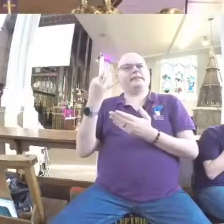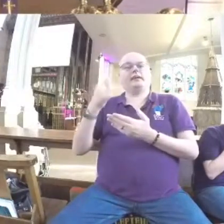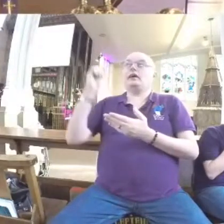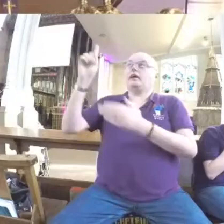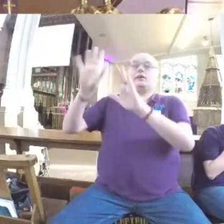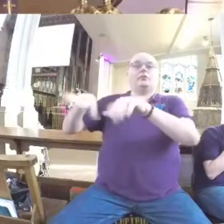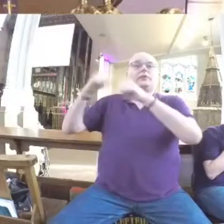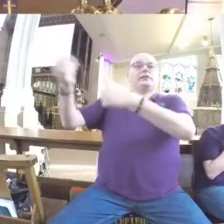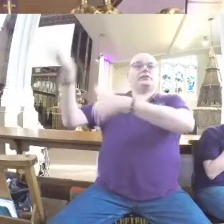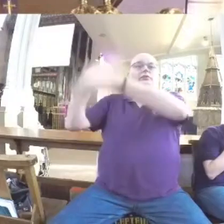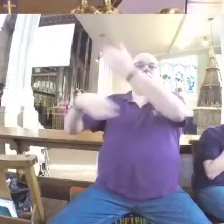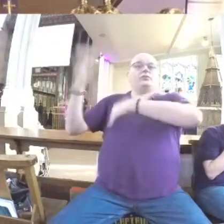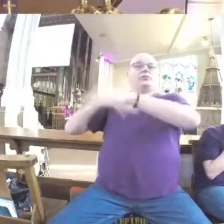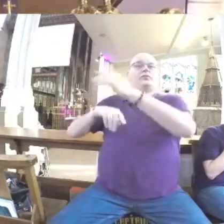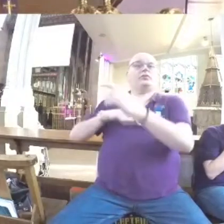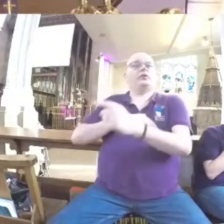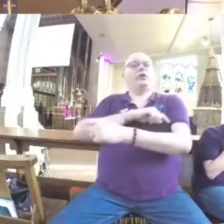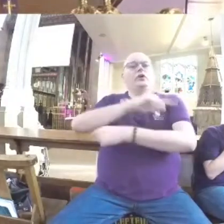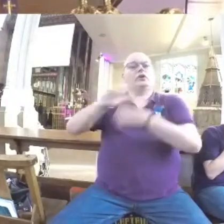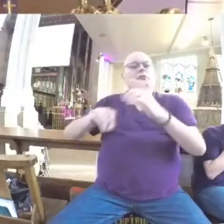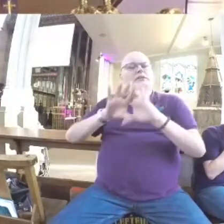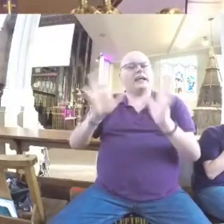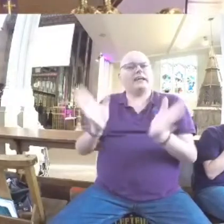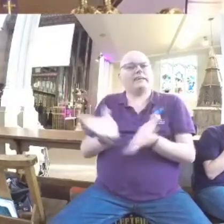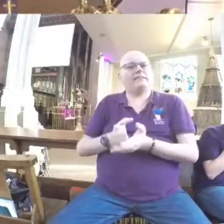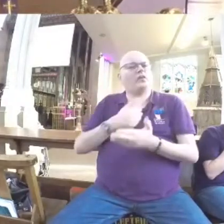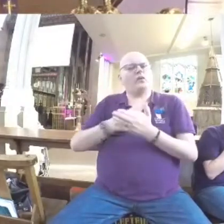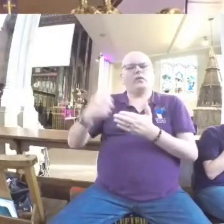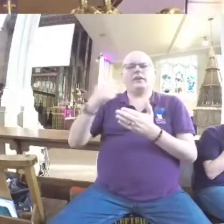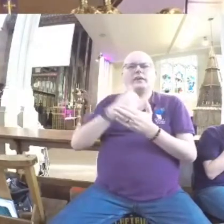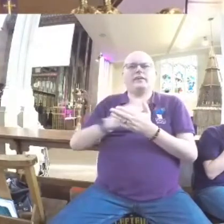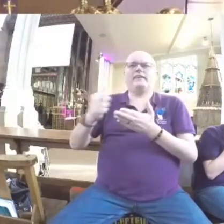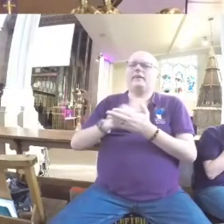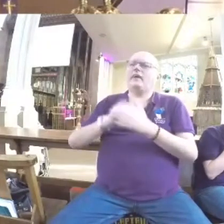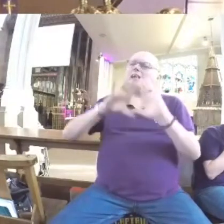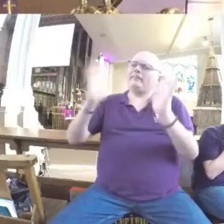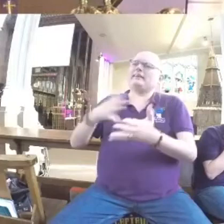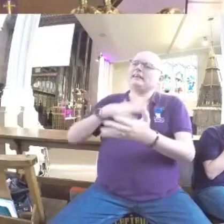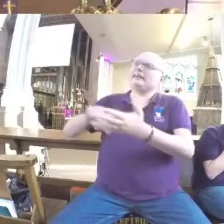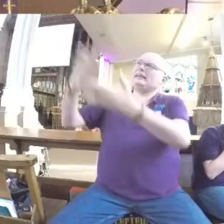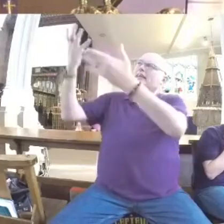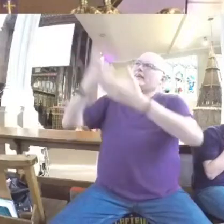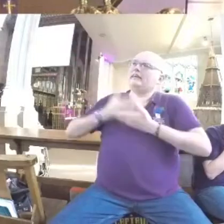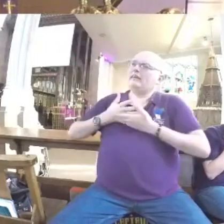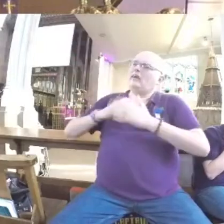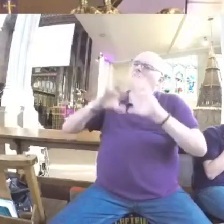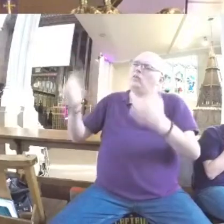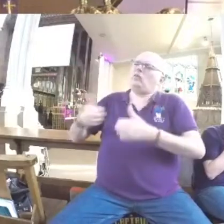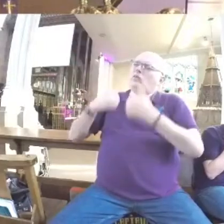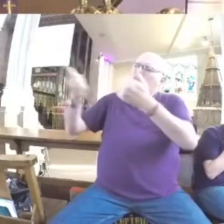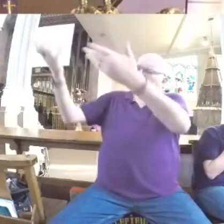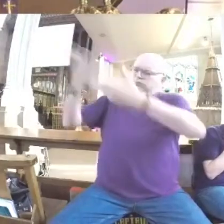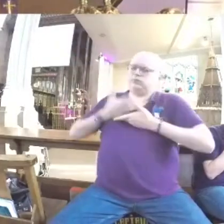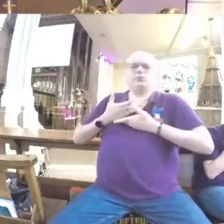bless you abundantly so that in all things, at all times, having all you need, you will abound in every good work.